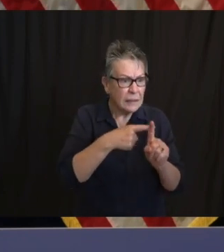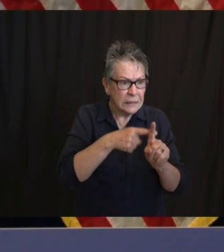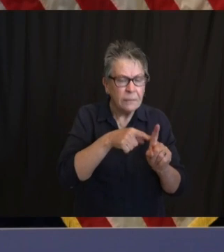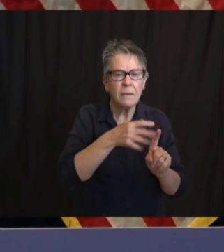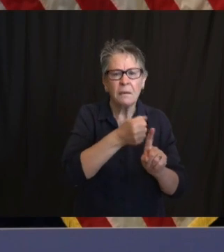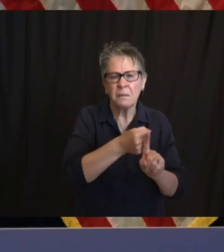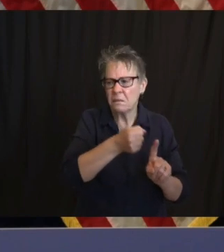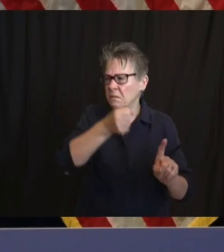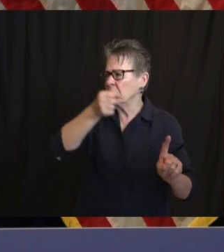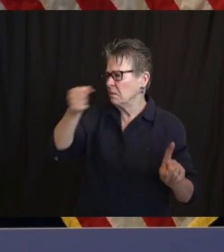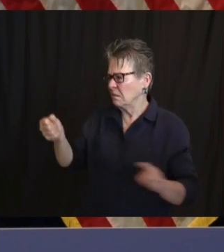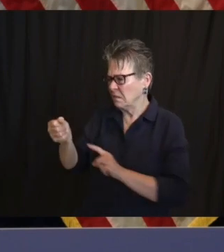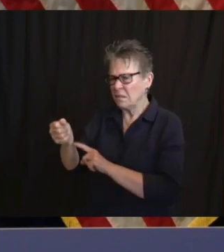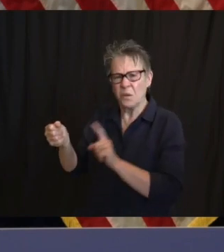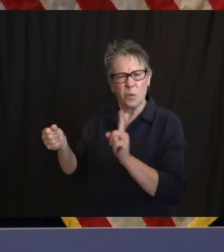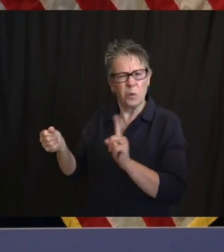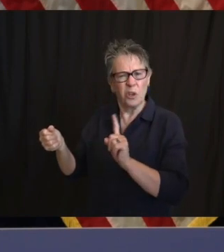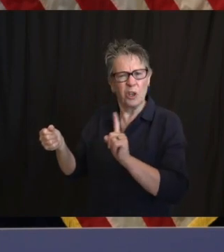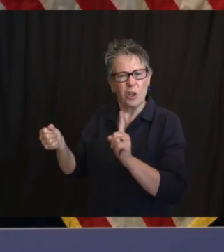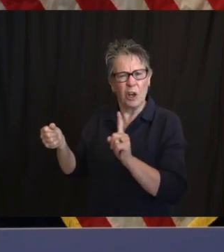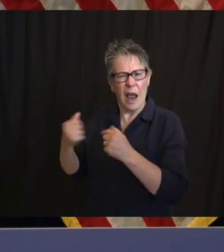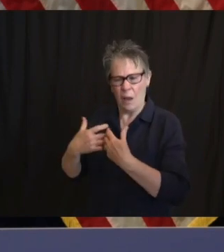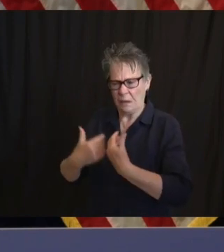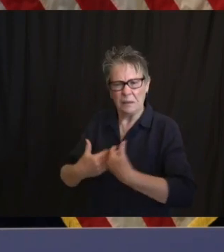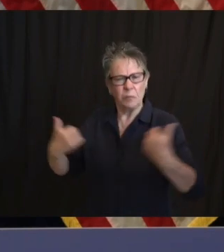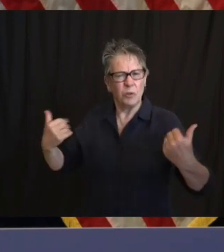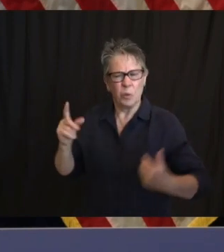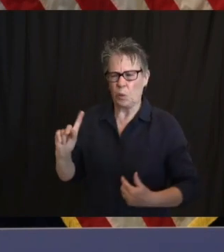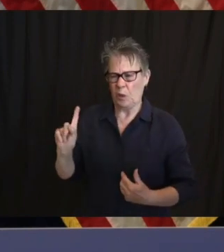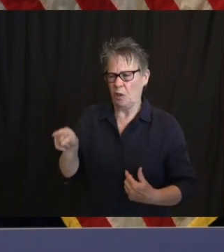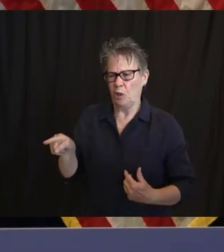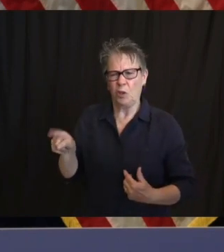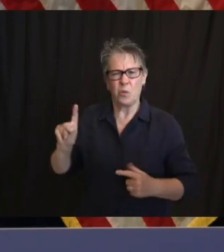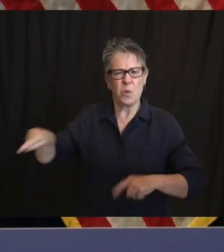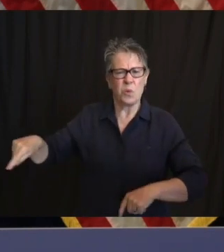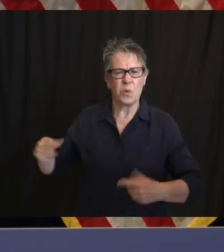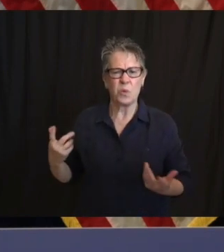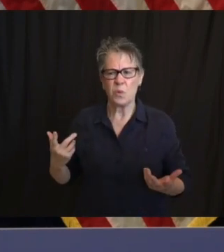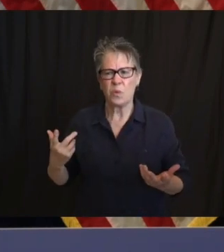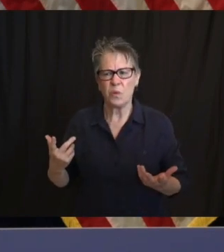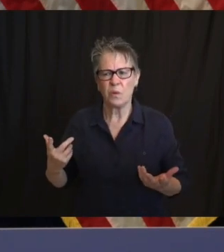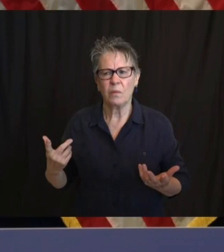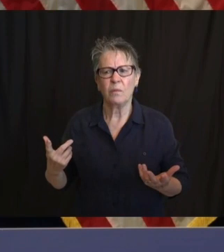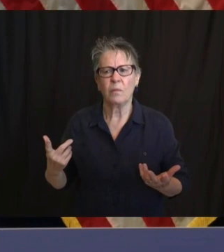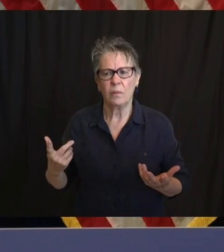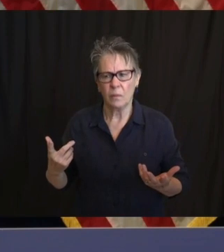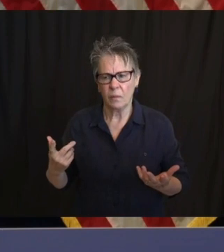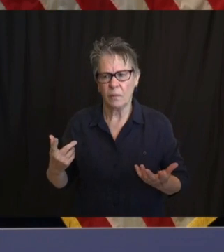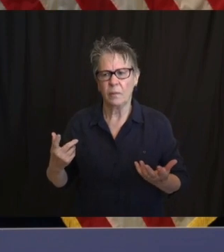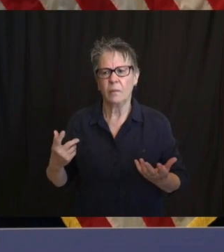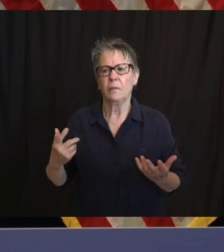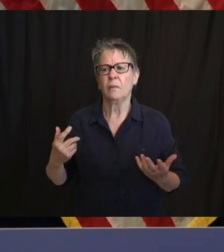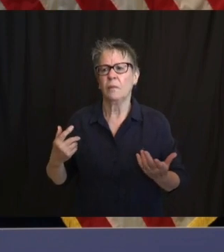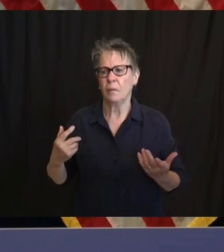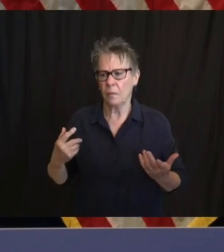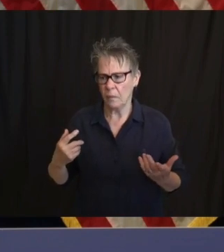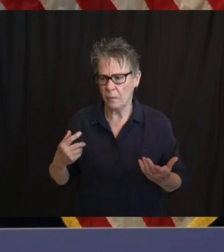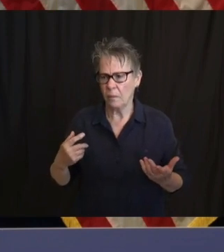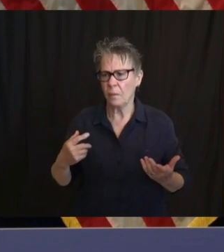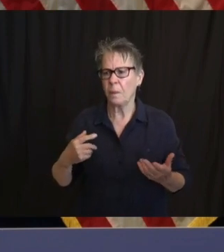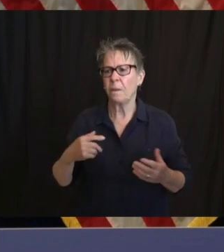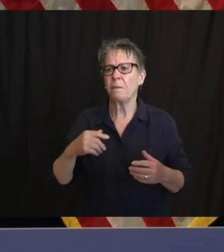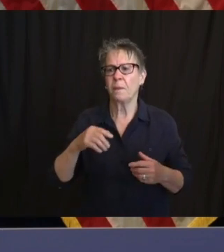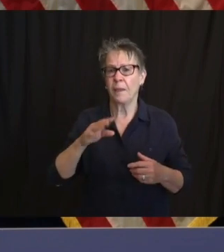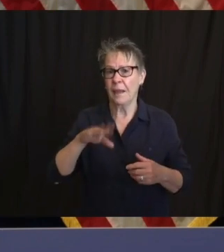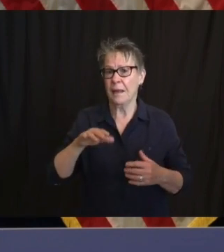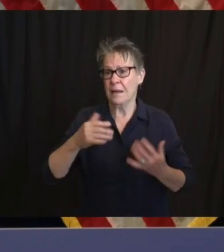active cases of COVID-19 are there? There are almost 161,000 total cases, but how many are out there now spreading that the public might need